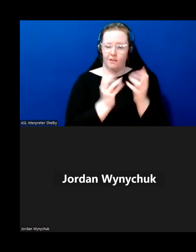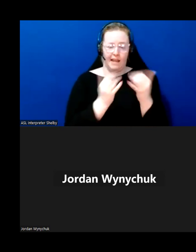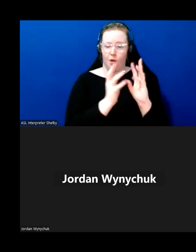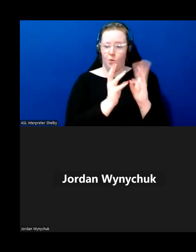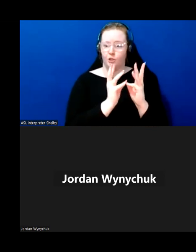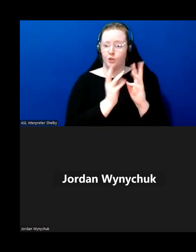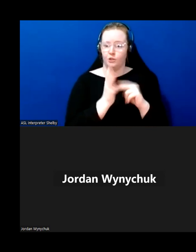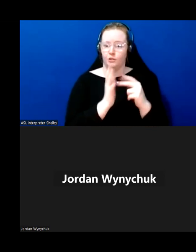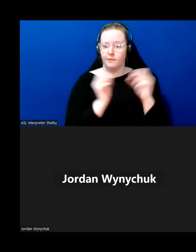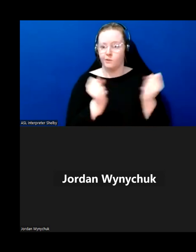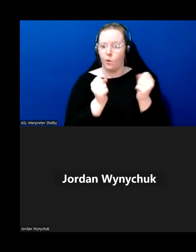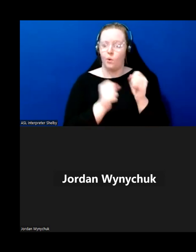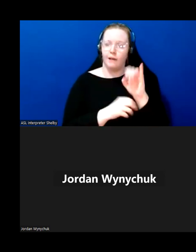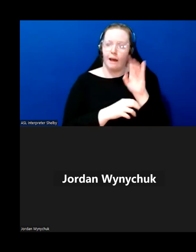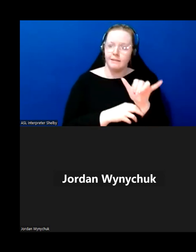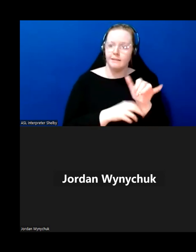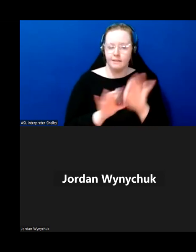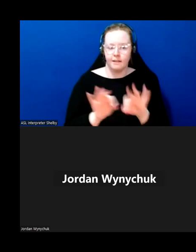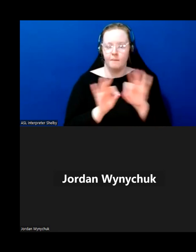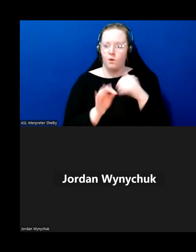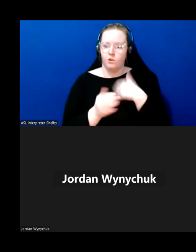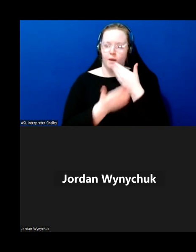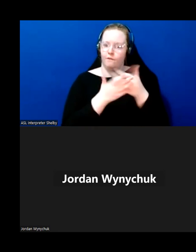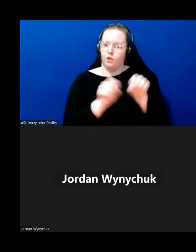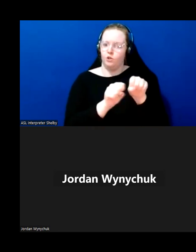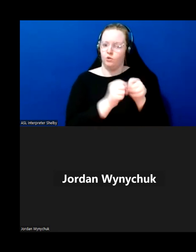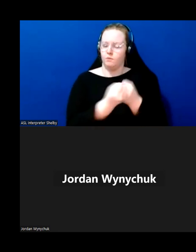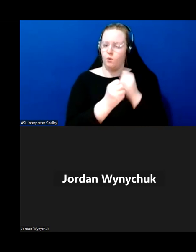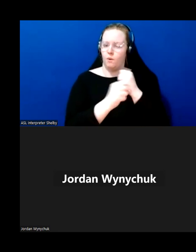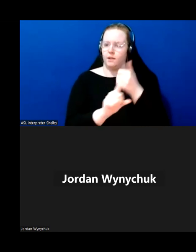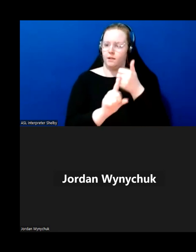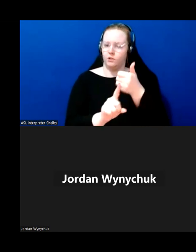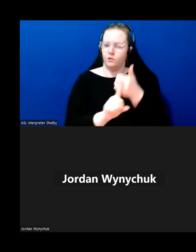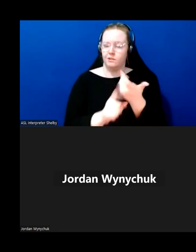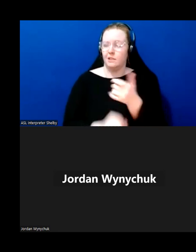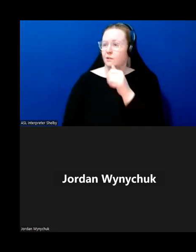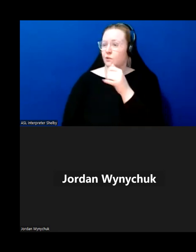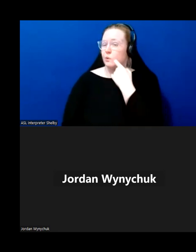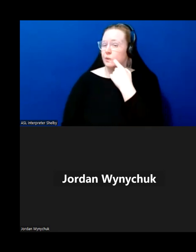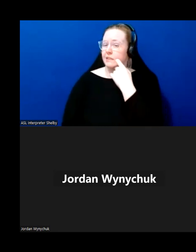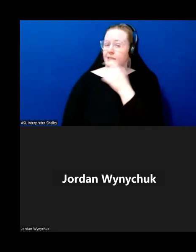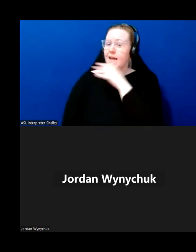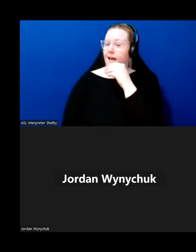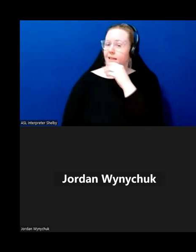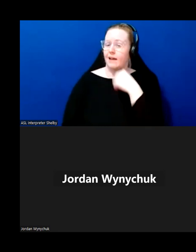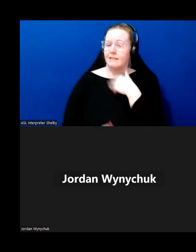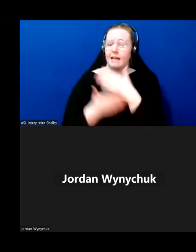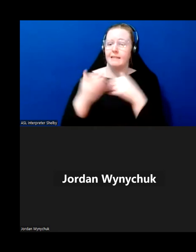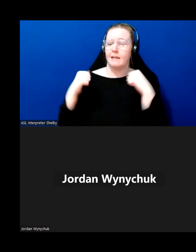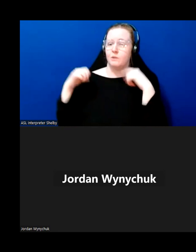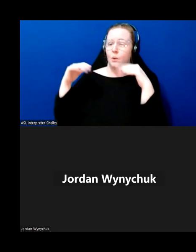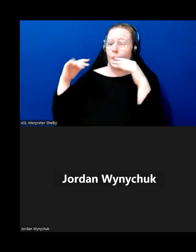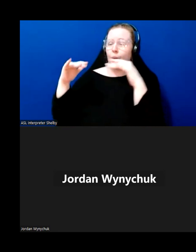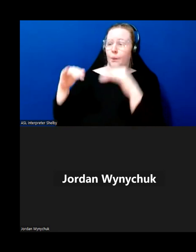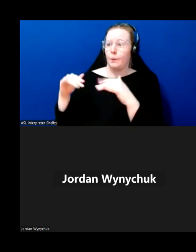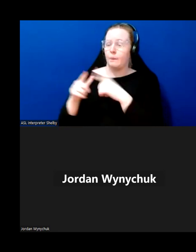in uh in in halifax the other day we had some uh so dusting of snow overnight uh on sunday and monday morning i went